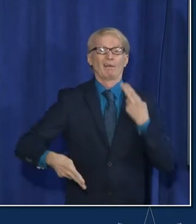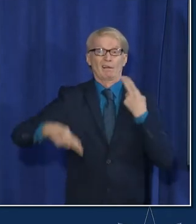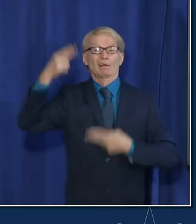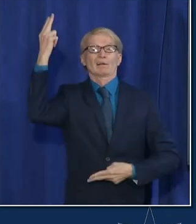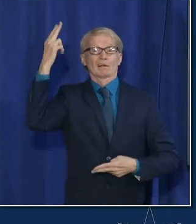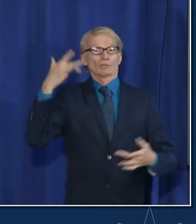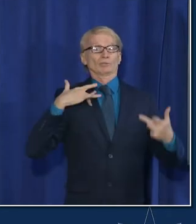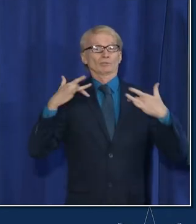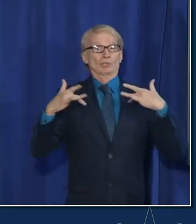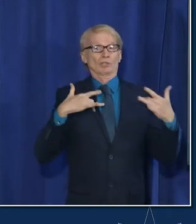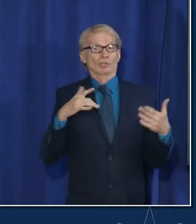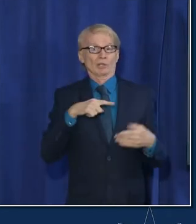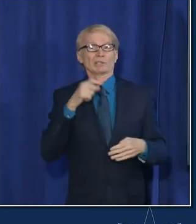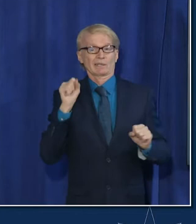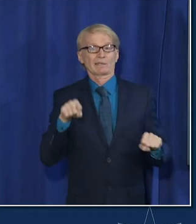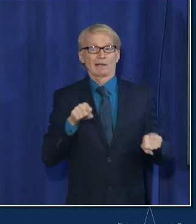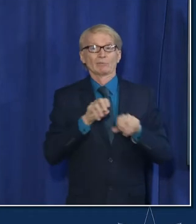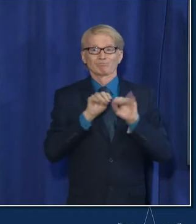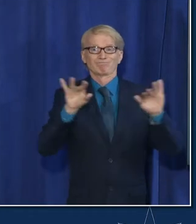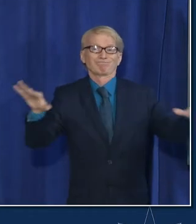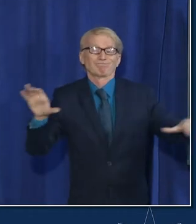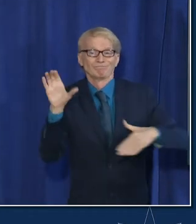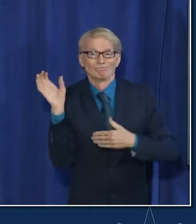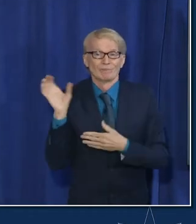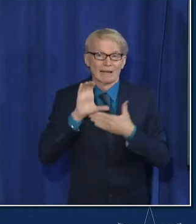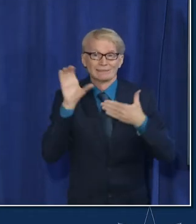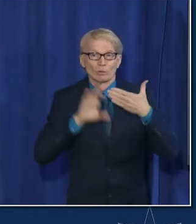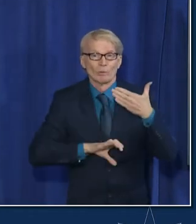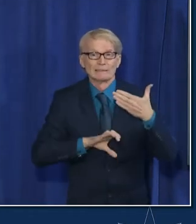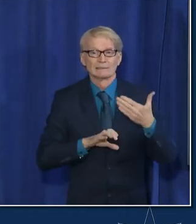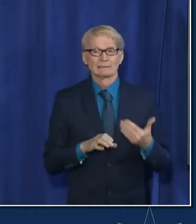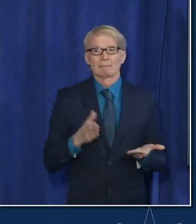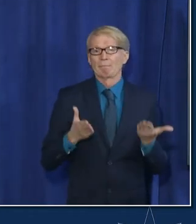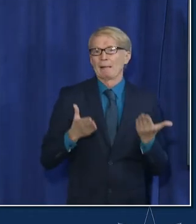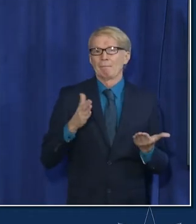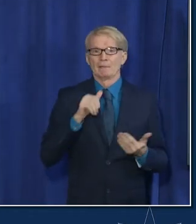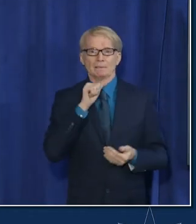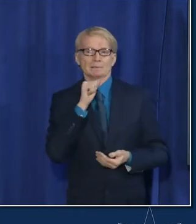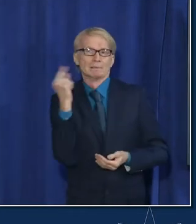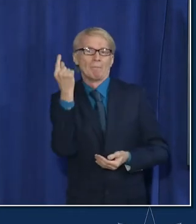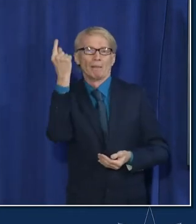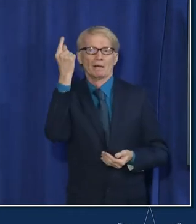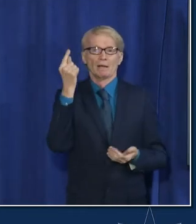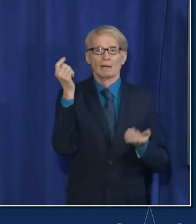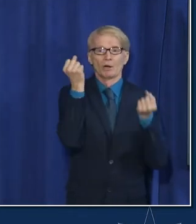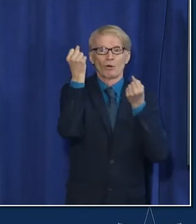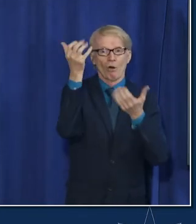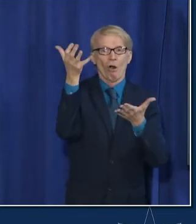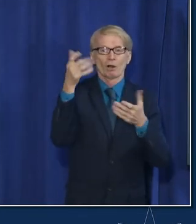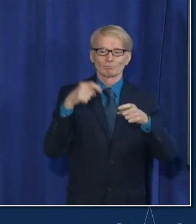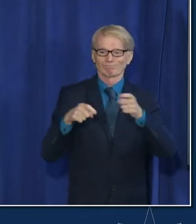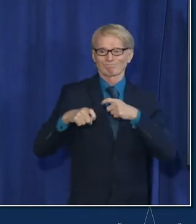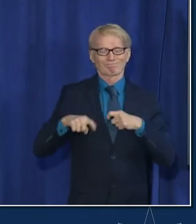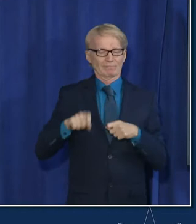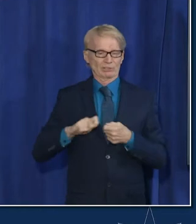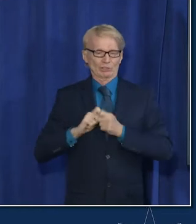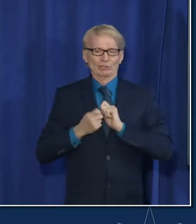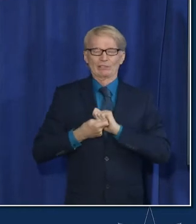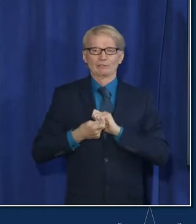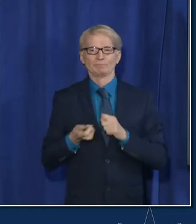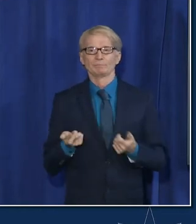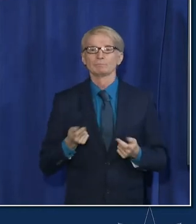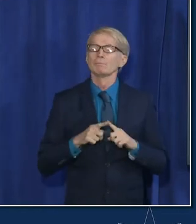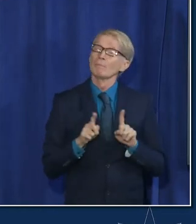that really the vaccines are not working well or really there's been some major change that's a big big setback it's possible